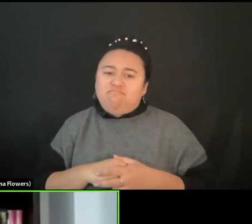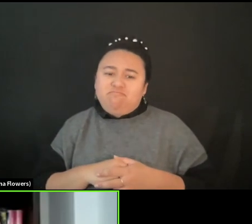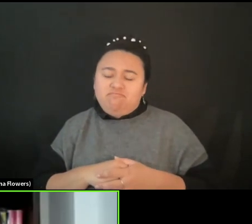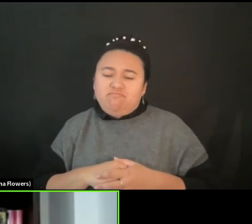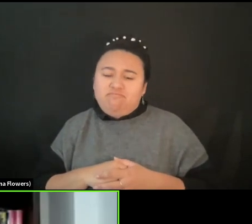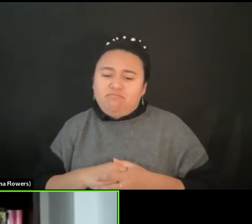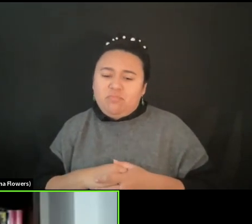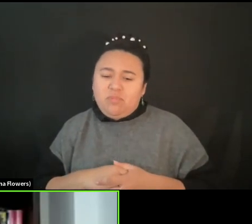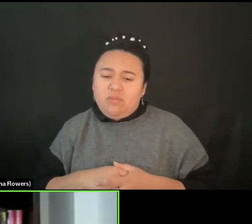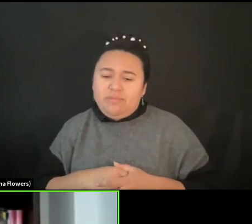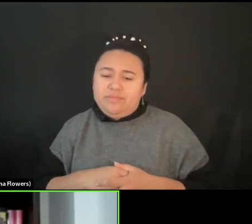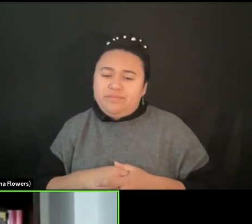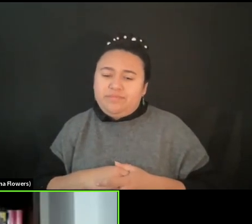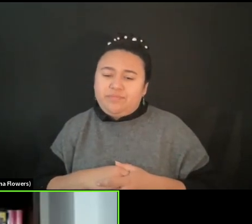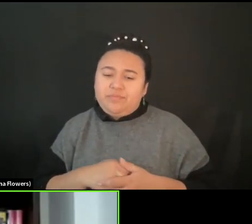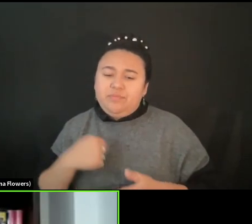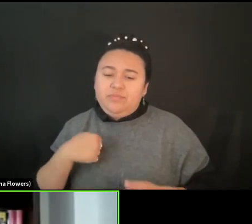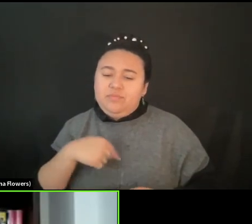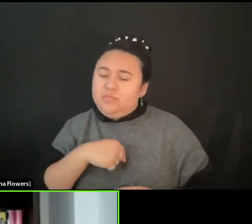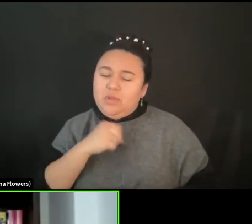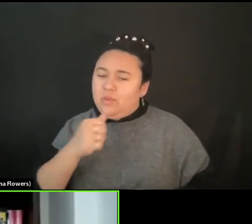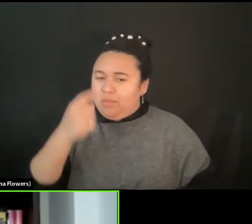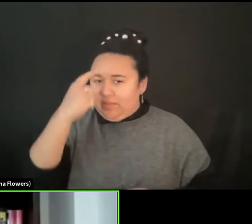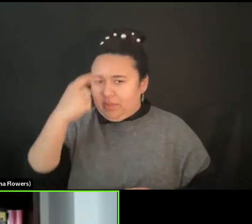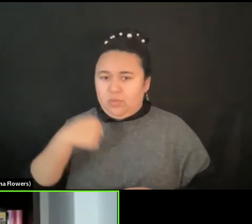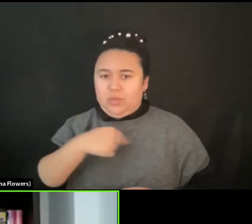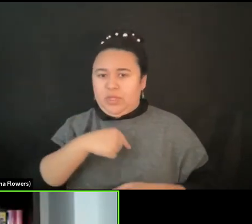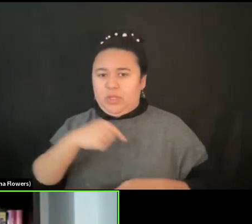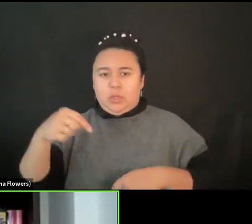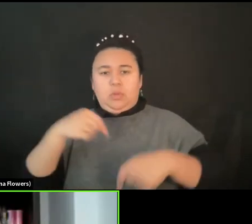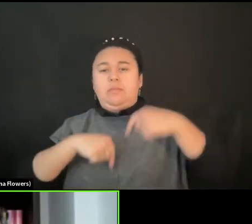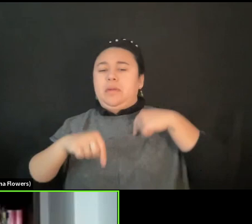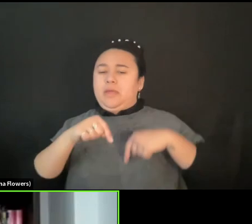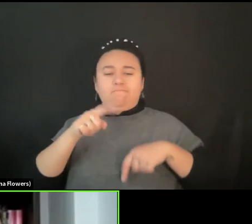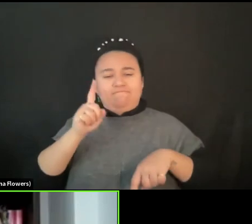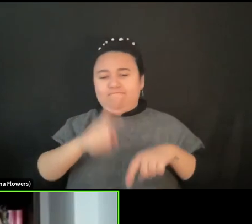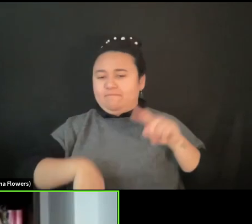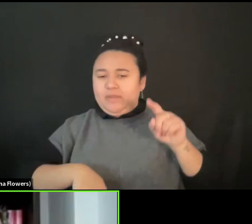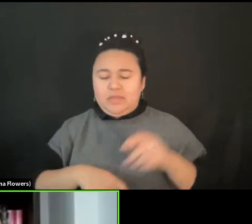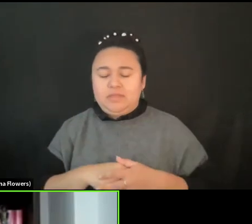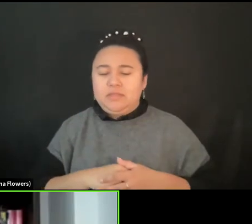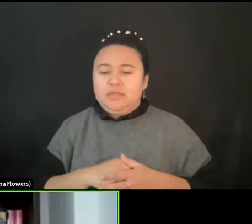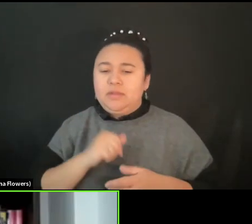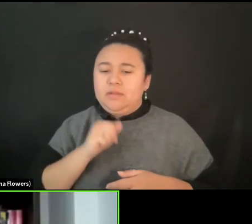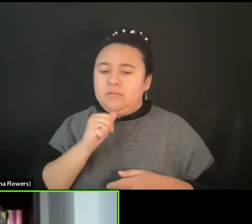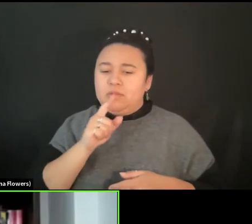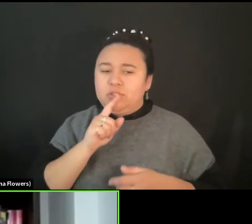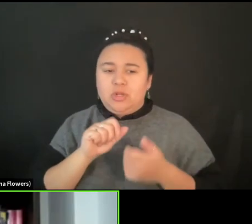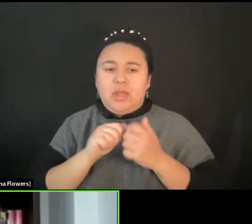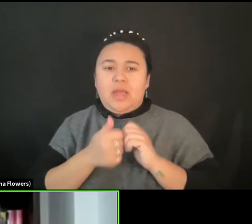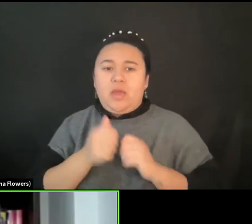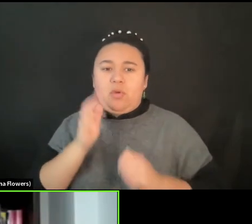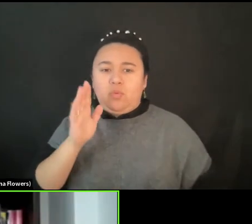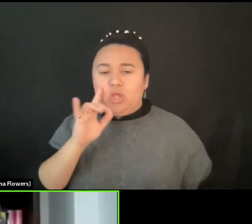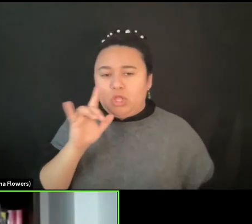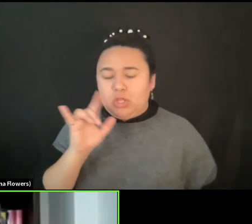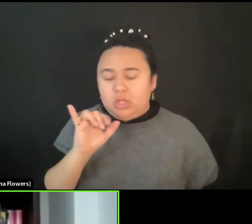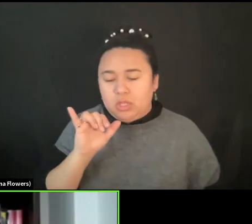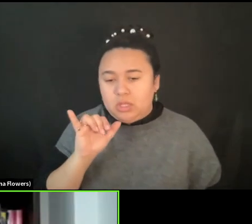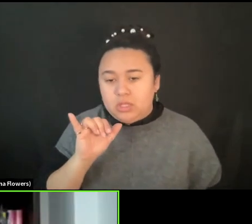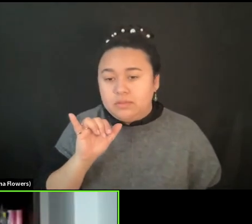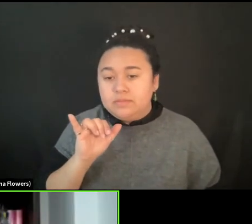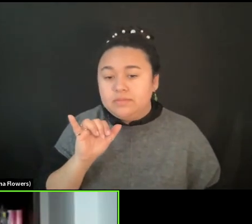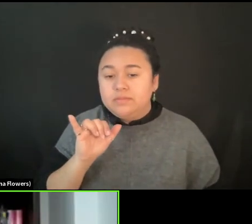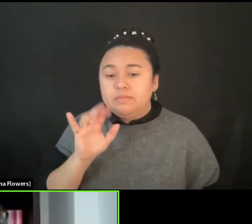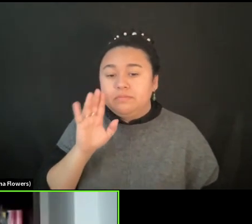we don't think that we can go back. So I don't know how it's going to be, but I know it's going to